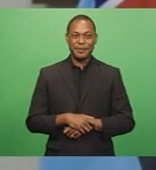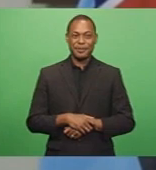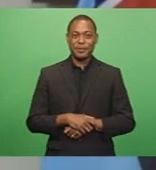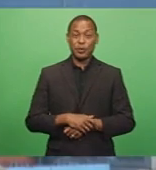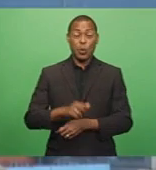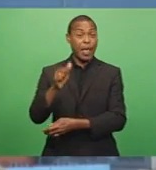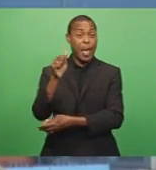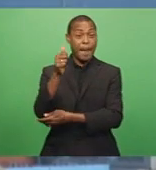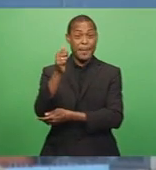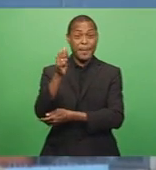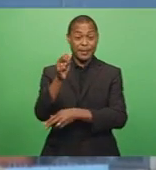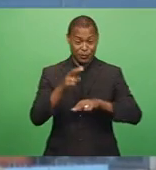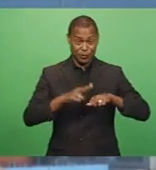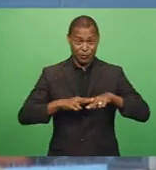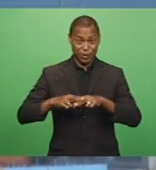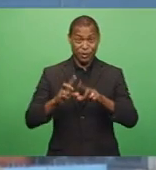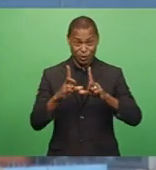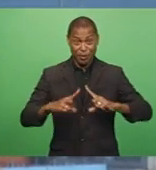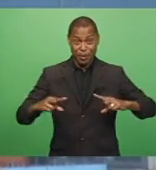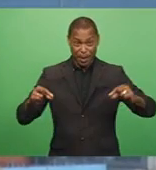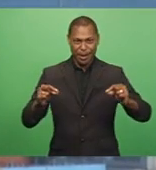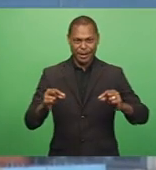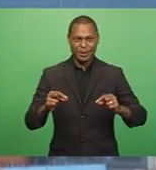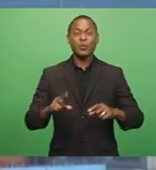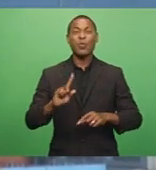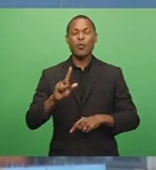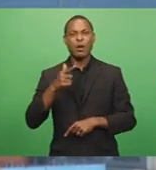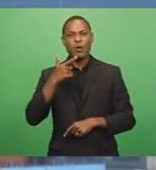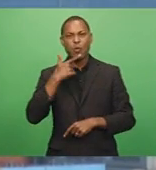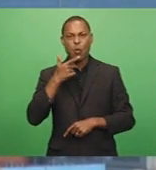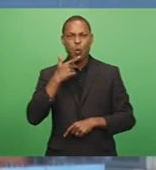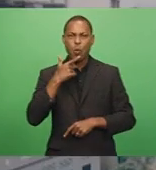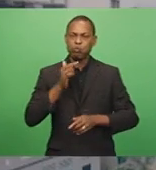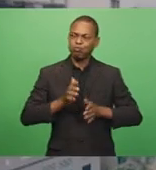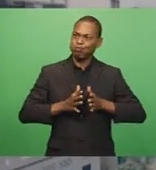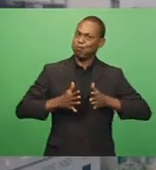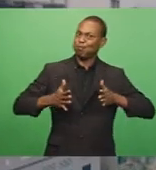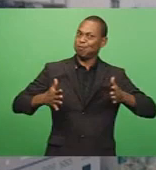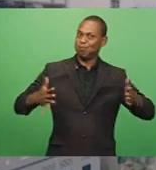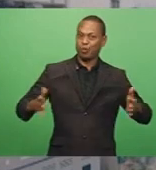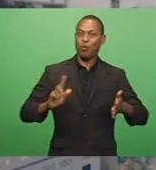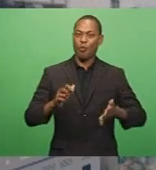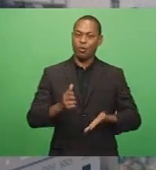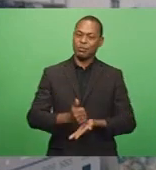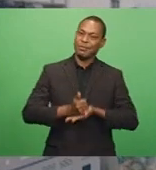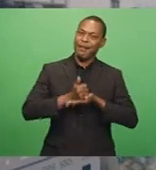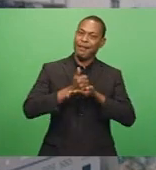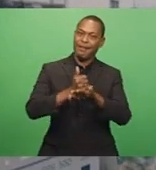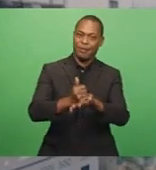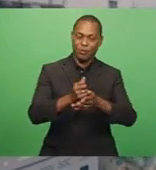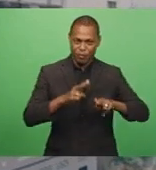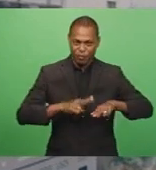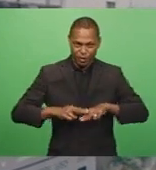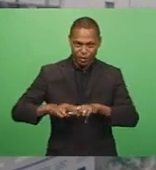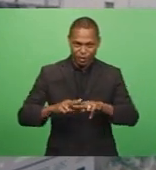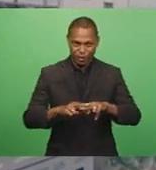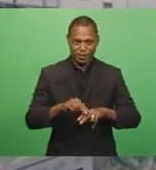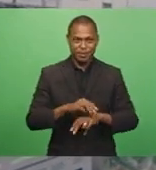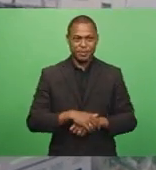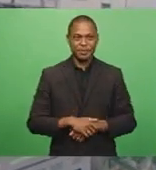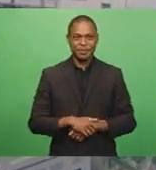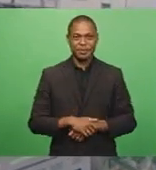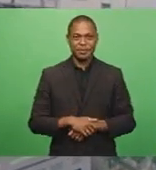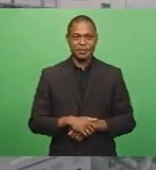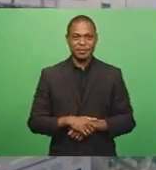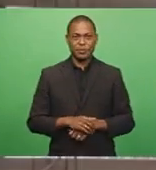Kawakami Fumihiro says this loan is the largest in Japan's history of aid and assistance to Fiji. Japan will provide a